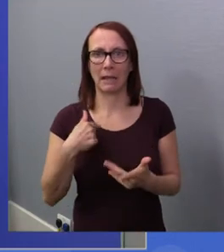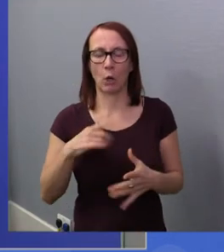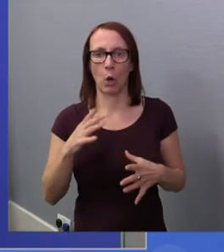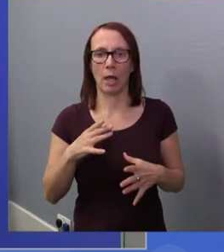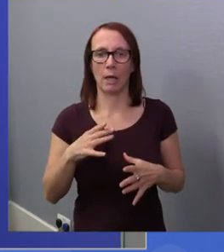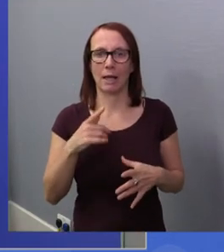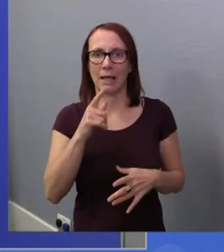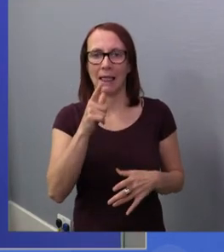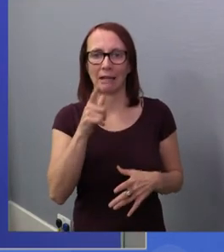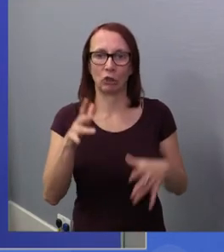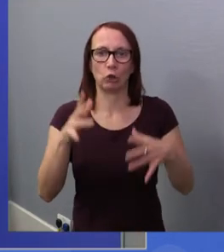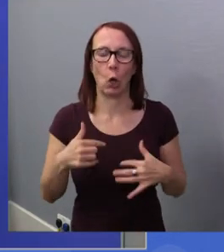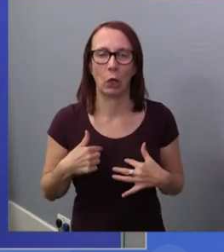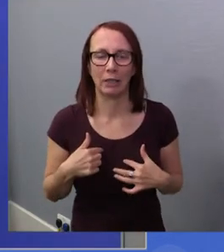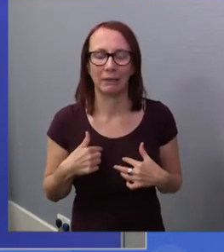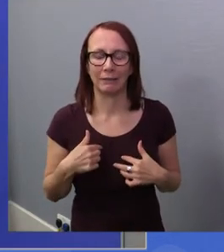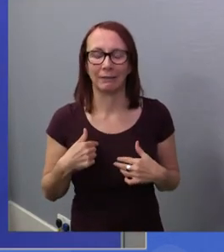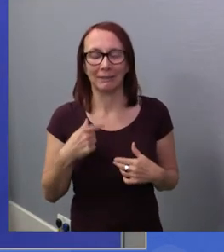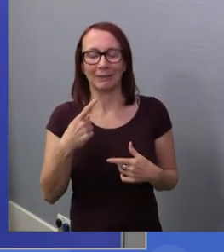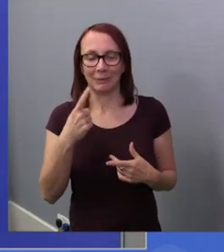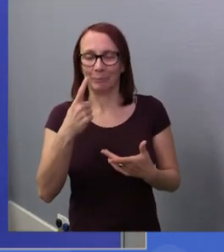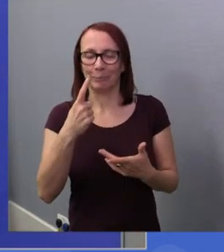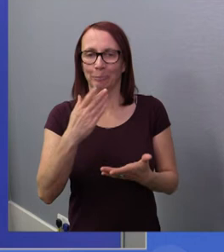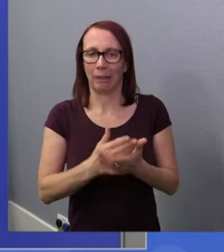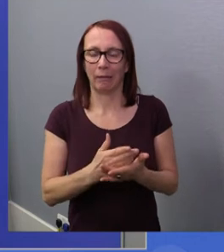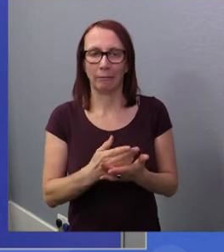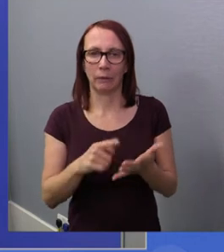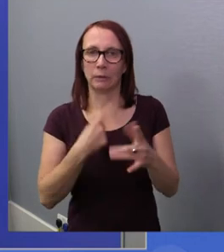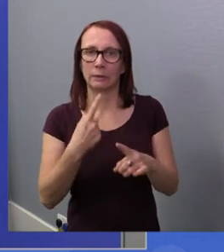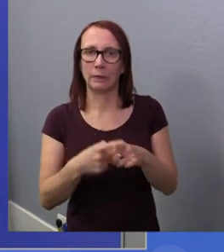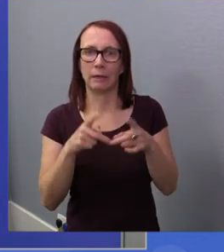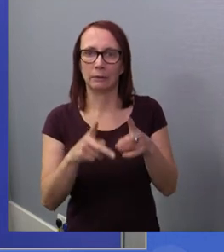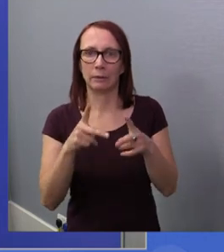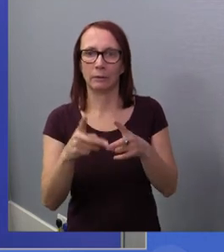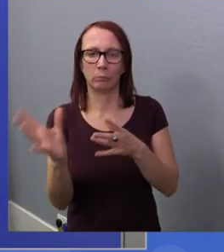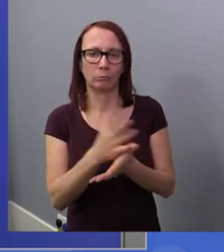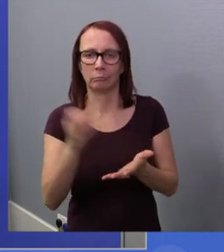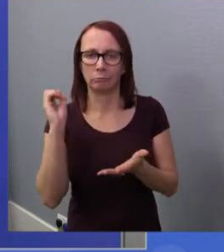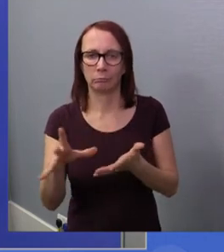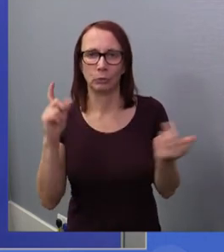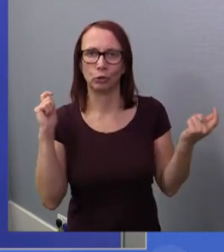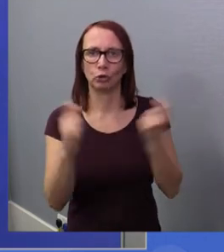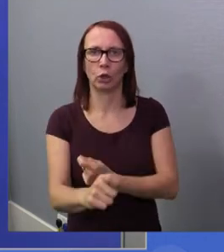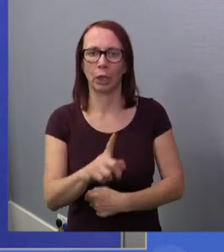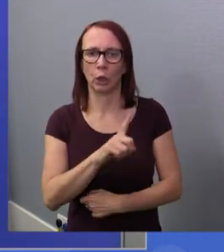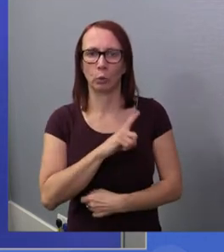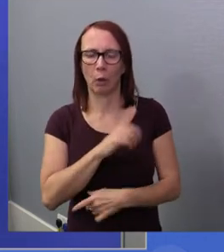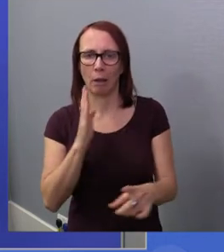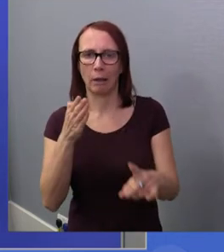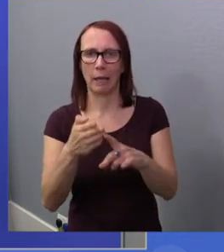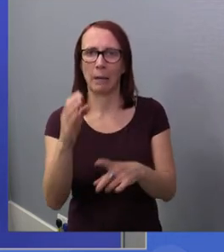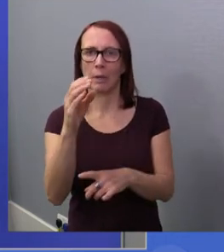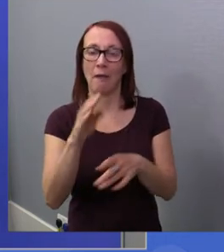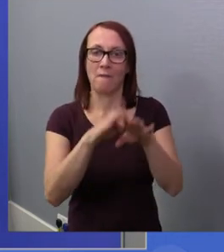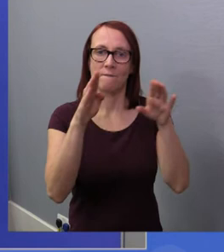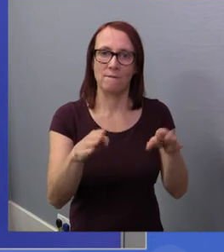We agree that the tax system should be overhauled, the reason being to pursue a fair and zero-carbon economy.